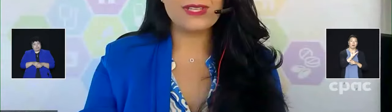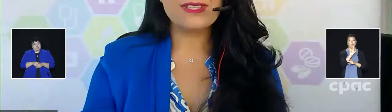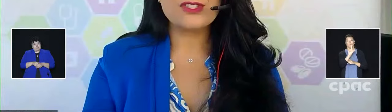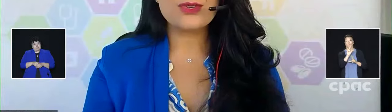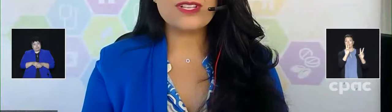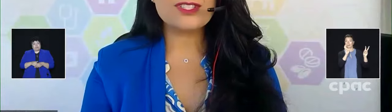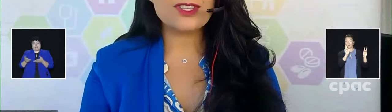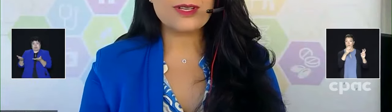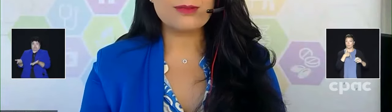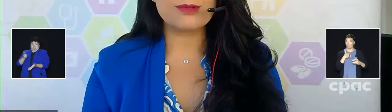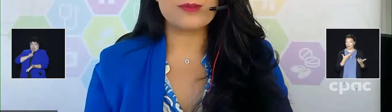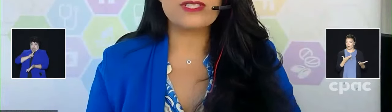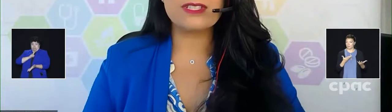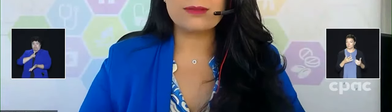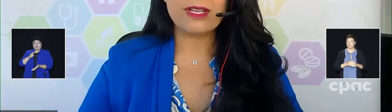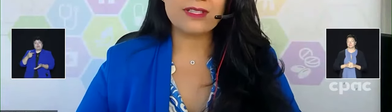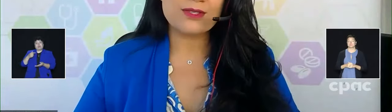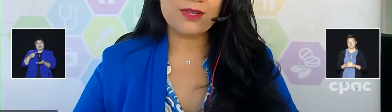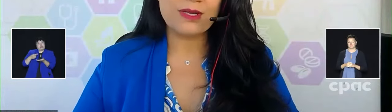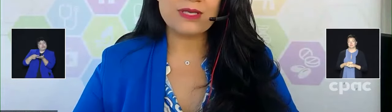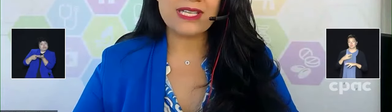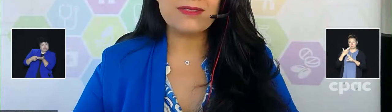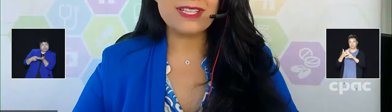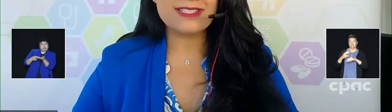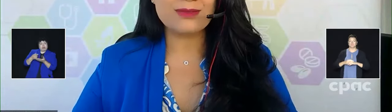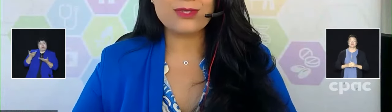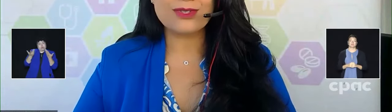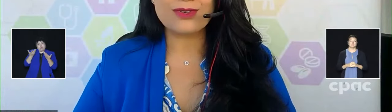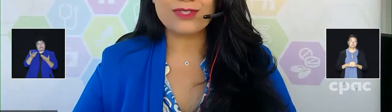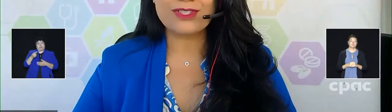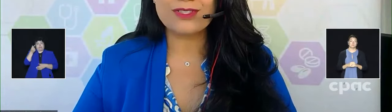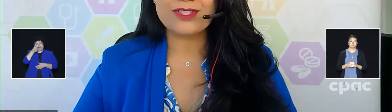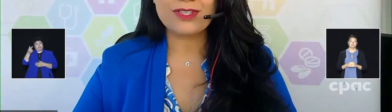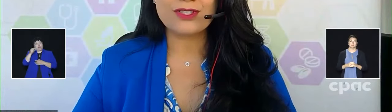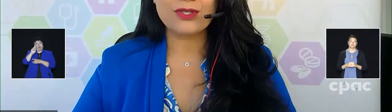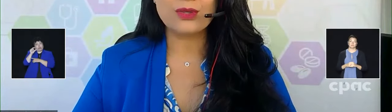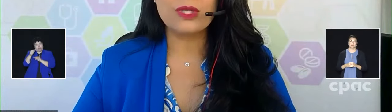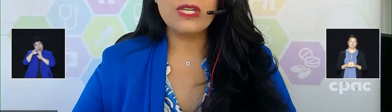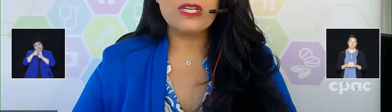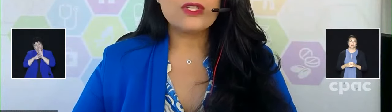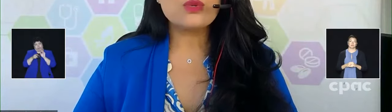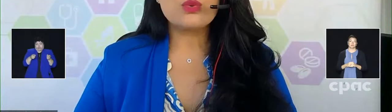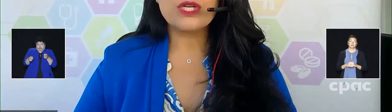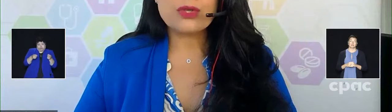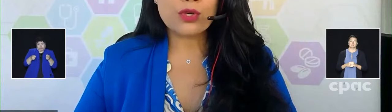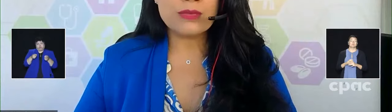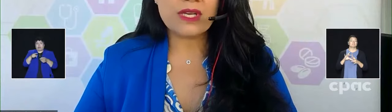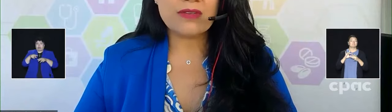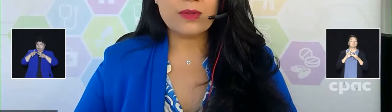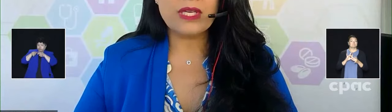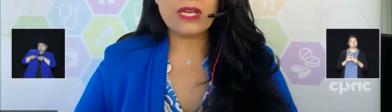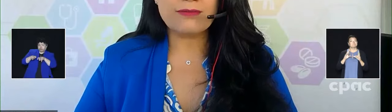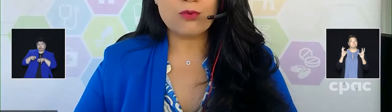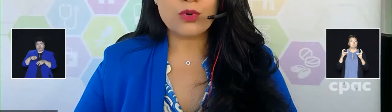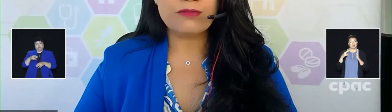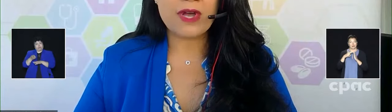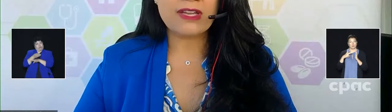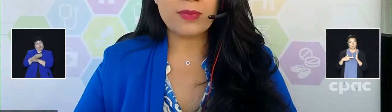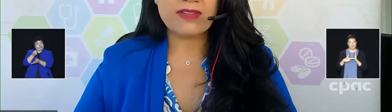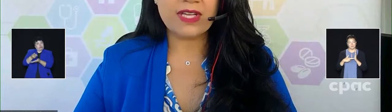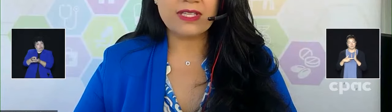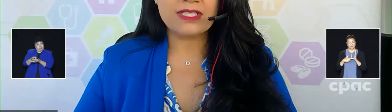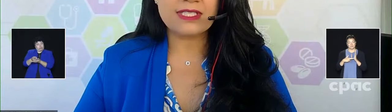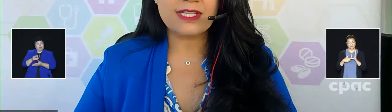Sure. I'll start with respect to the regulatory side of things then we'll turn over to Dr. New. So, in terms of the BA.4 or 5